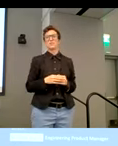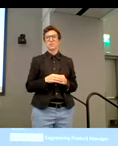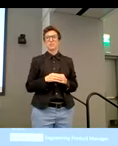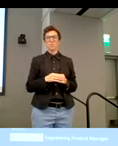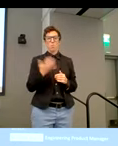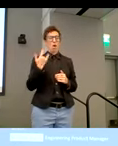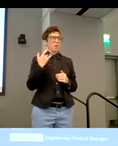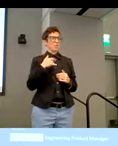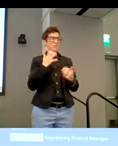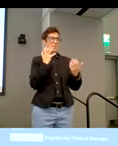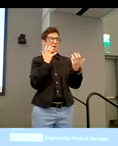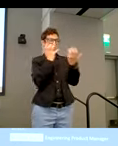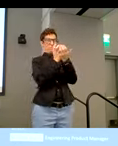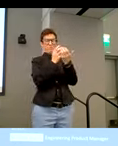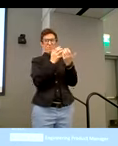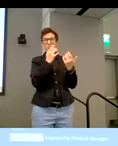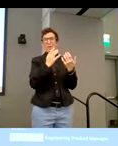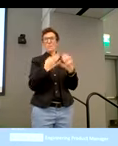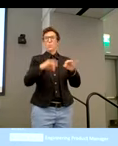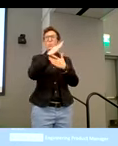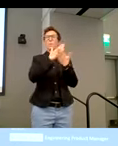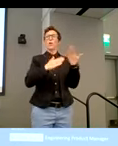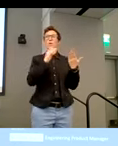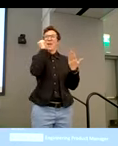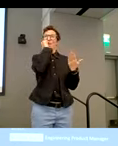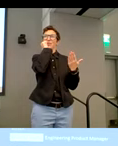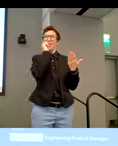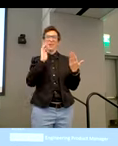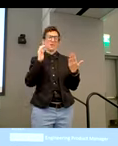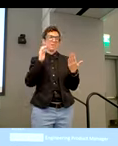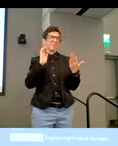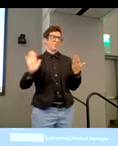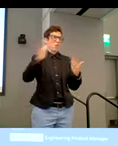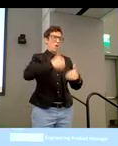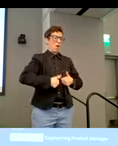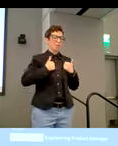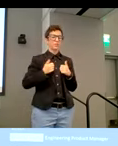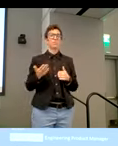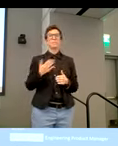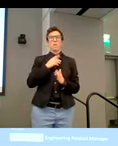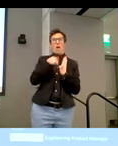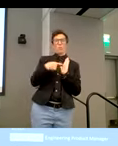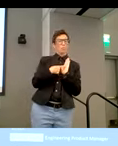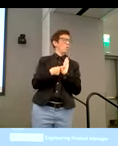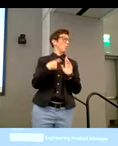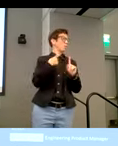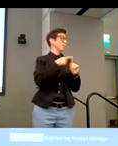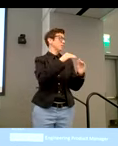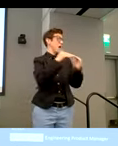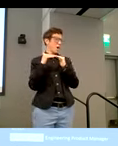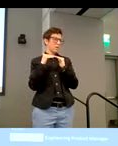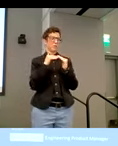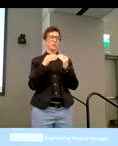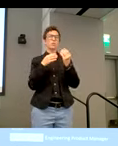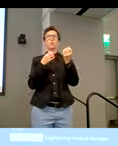an important part of every day's everybody's daily life. And just to add on to that, my role and those of my fellow colleagues who